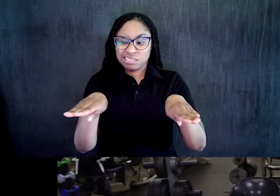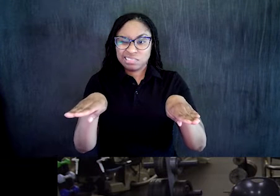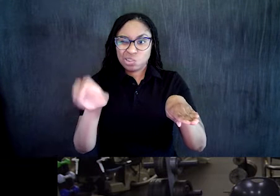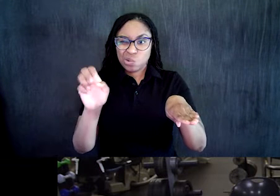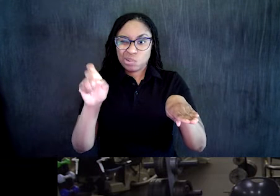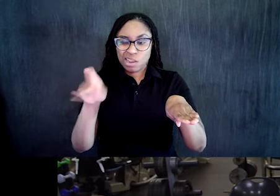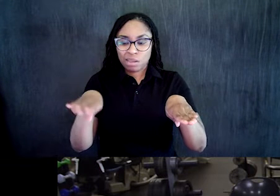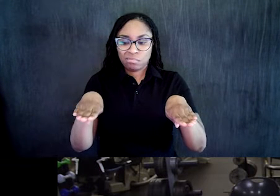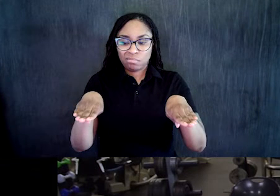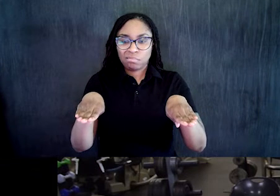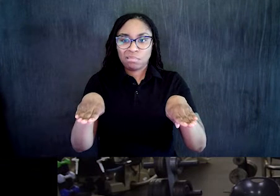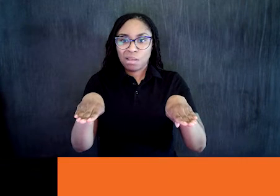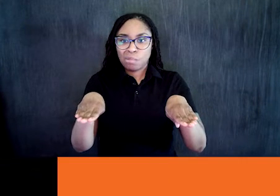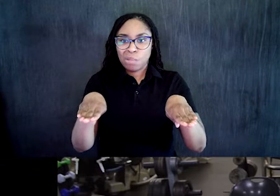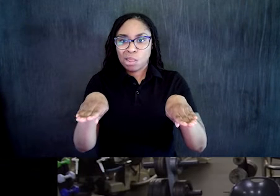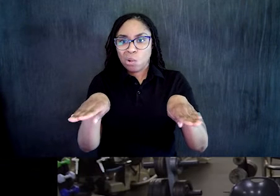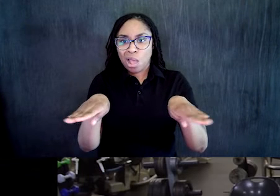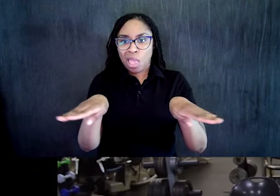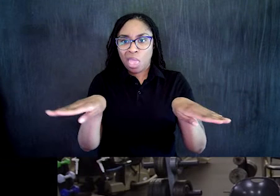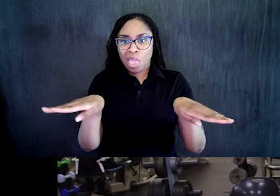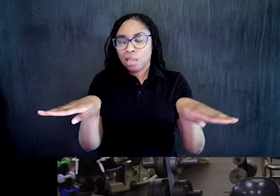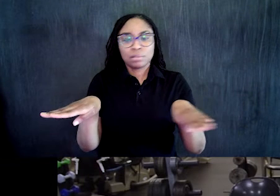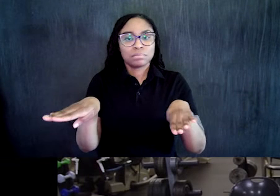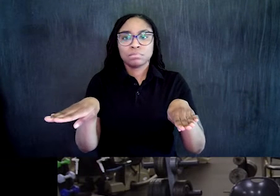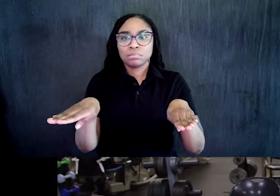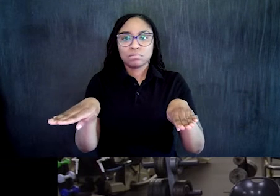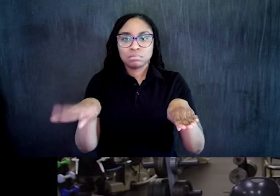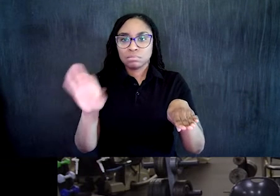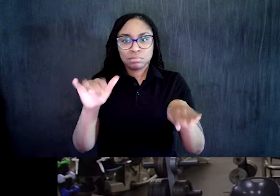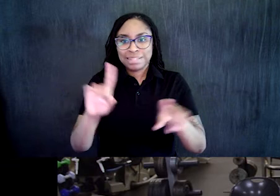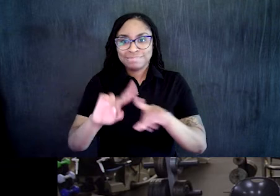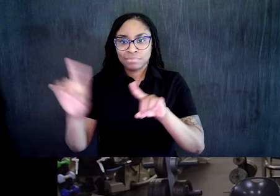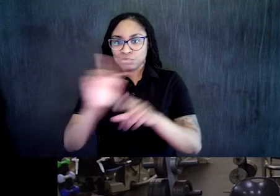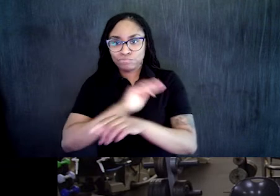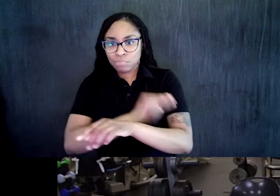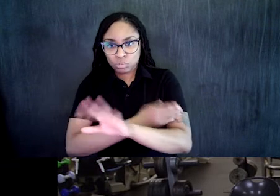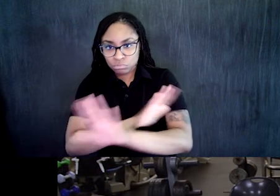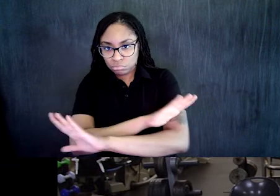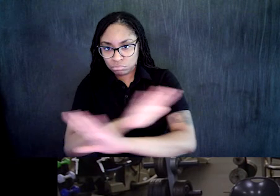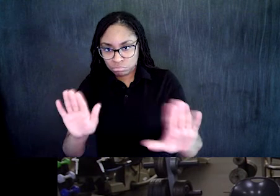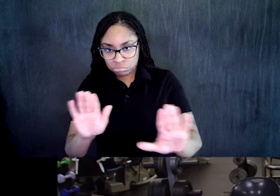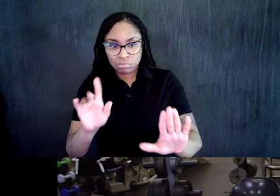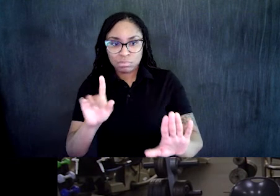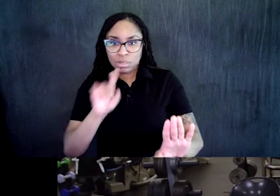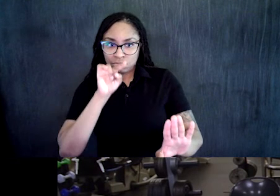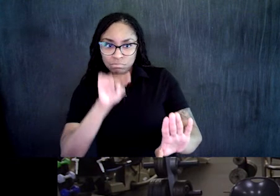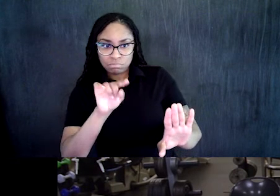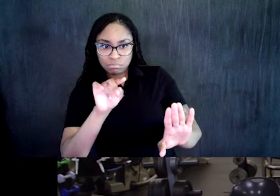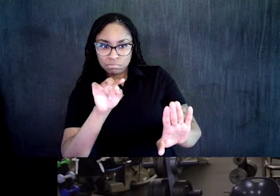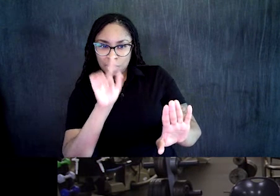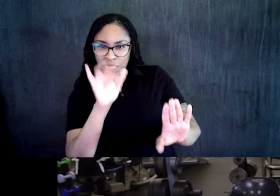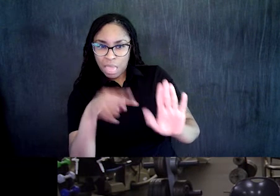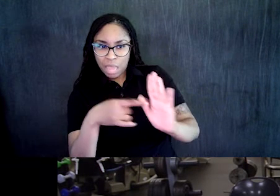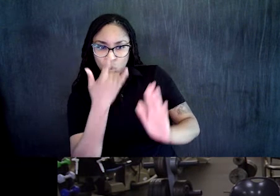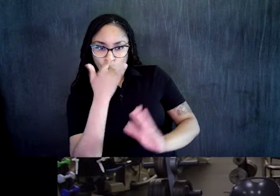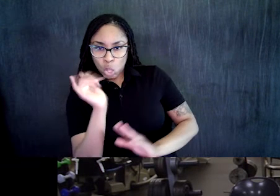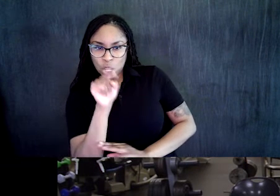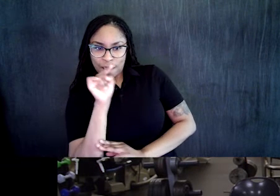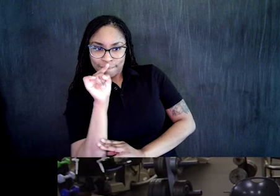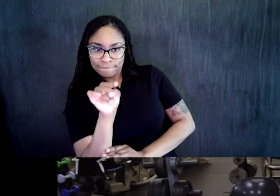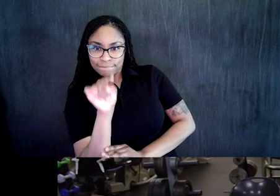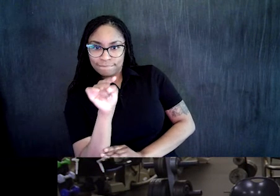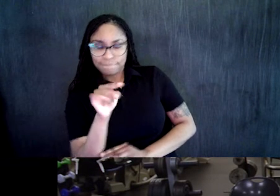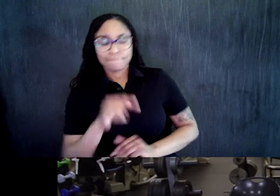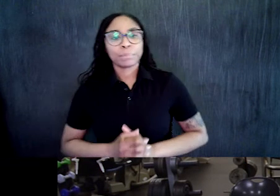Last one. So the next exercise, we're going to do some lateral lunges. So we're going to be just stepping over to the side,